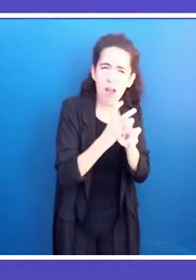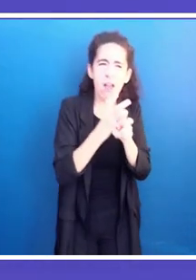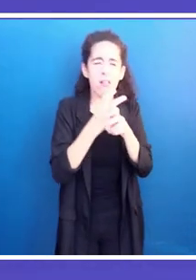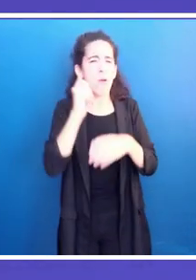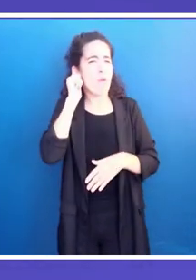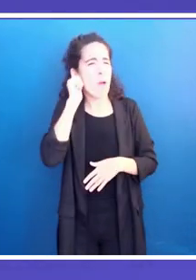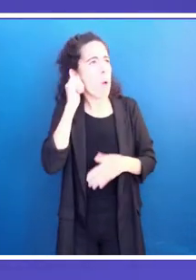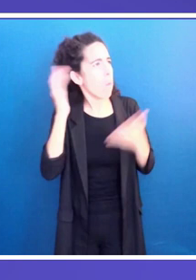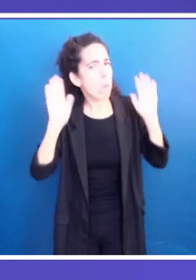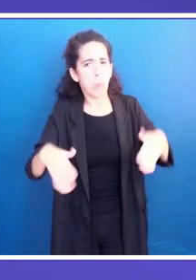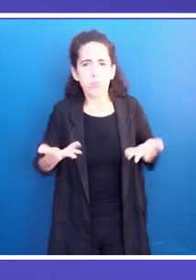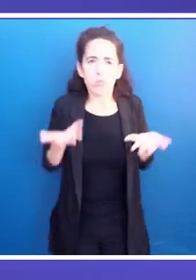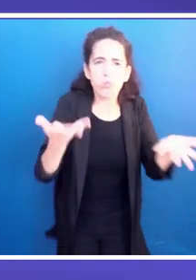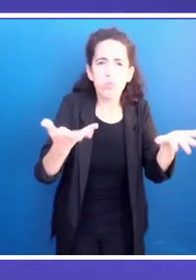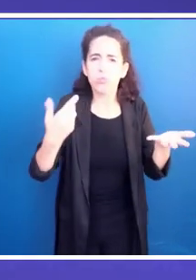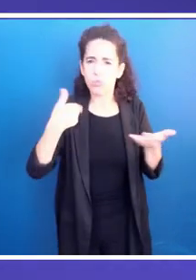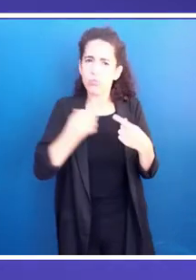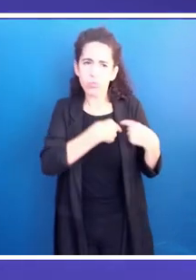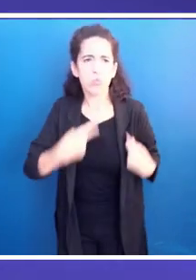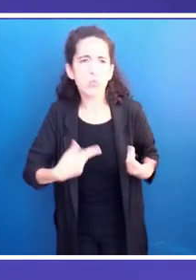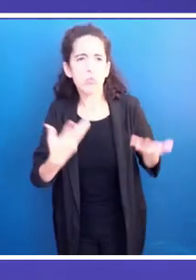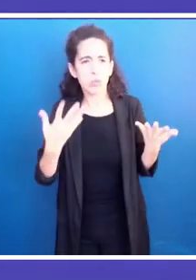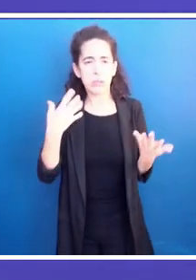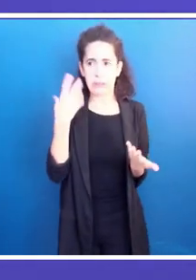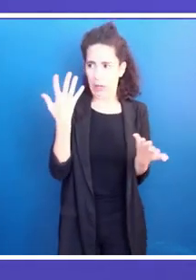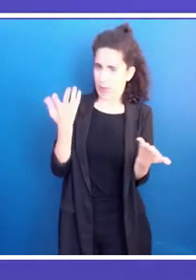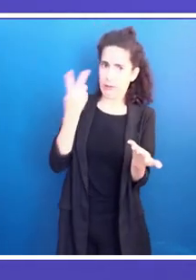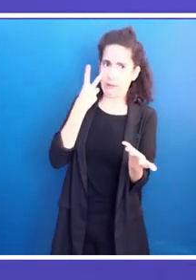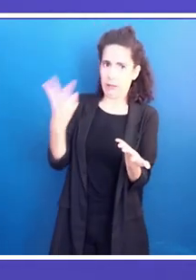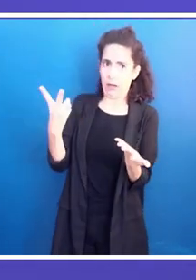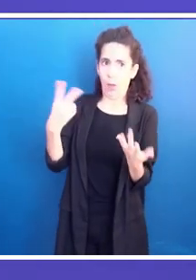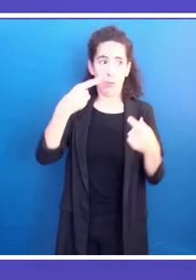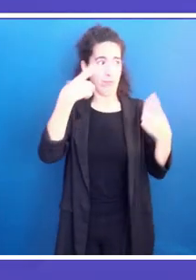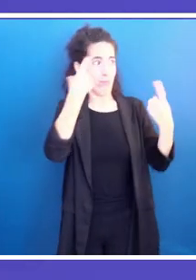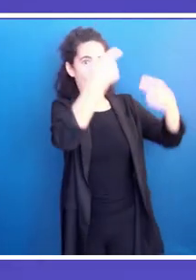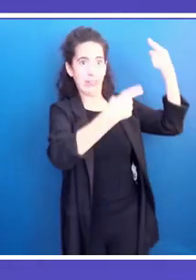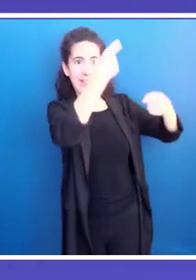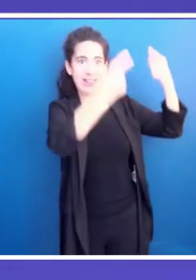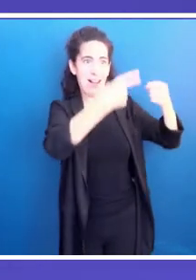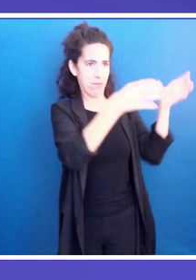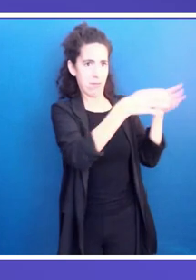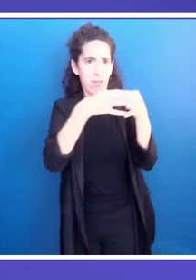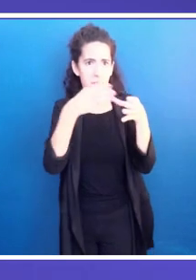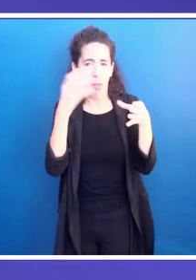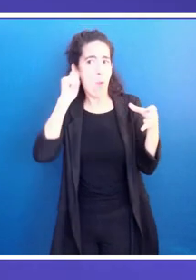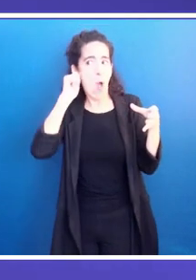regional levels today since all our cities are facing this medical